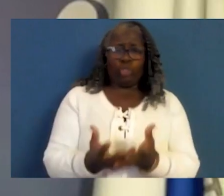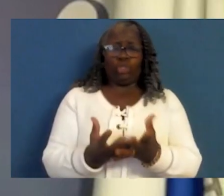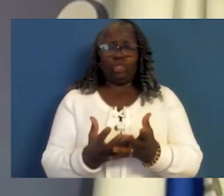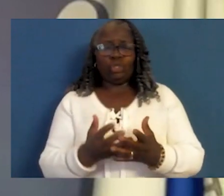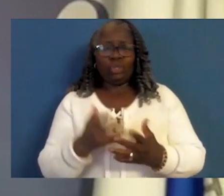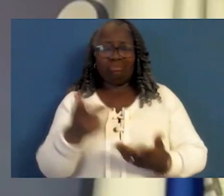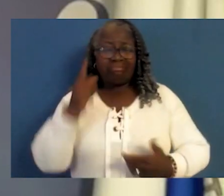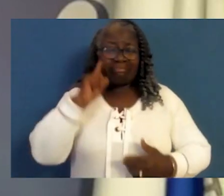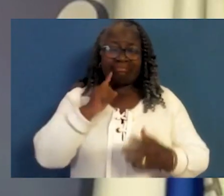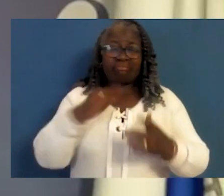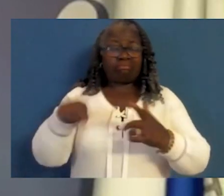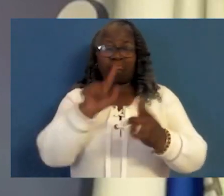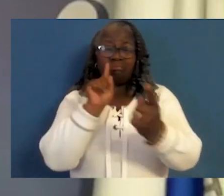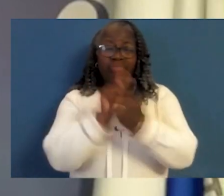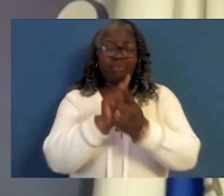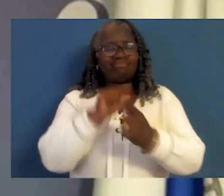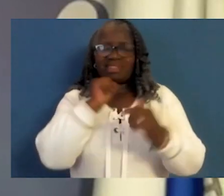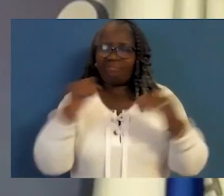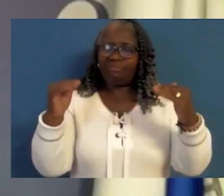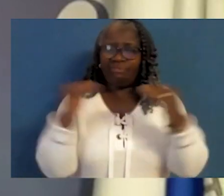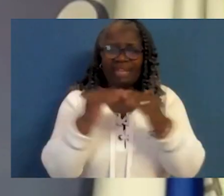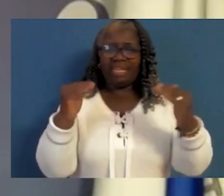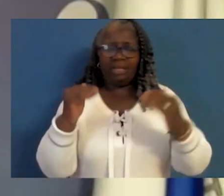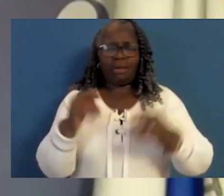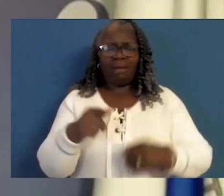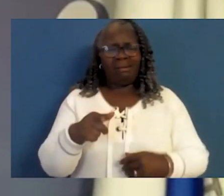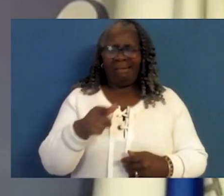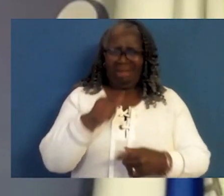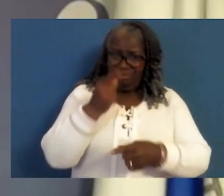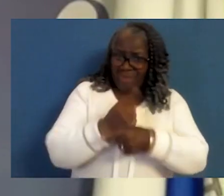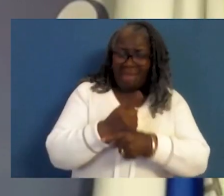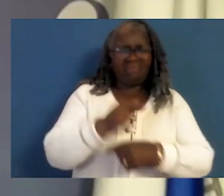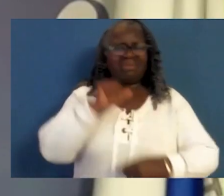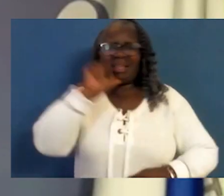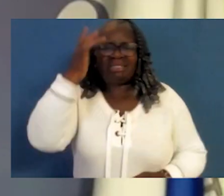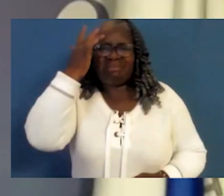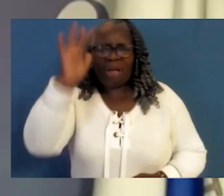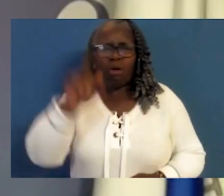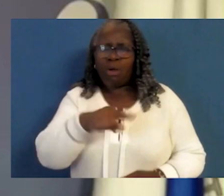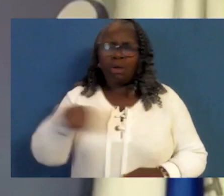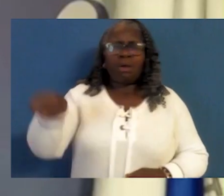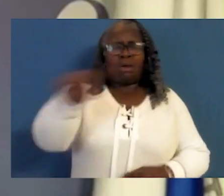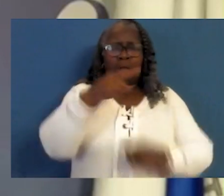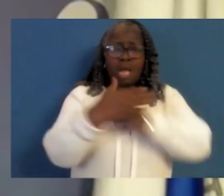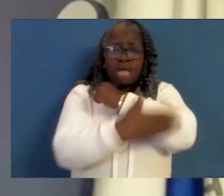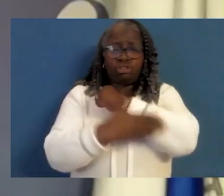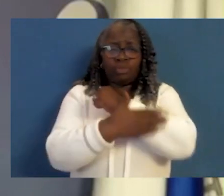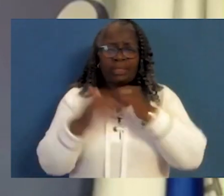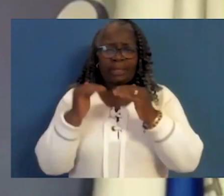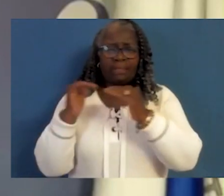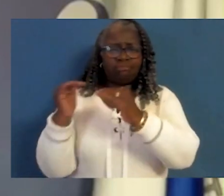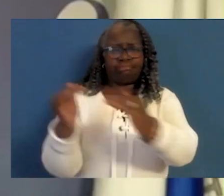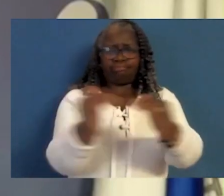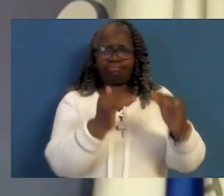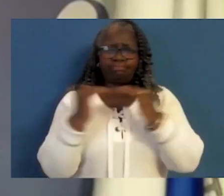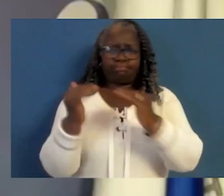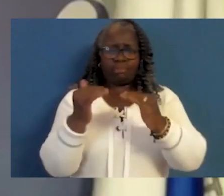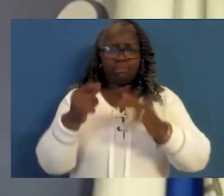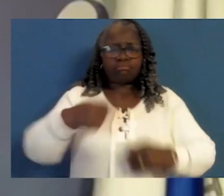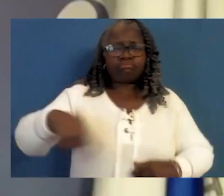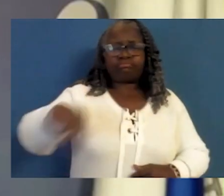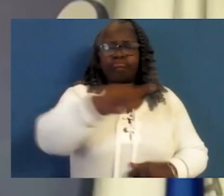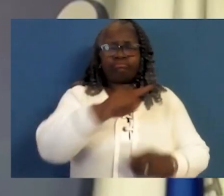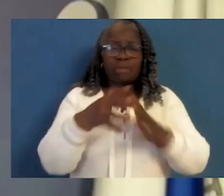shrinks. It's not fair. It's not right. And it's not smart for a country to constrict the lives of almost 70 million